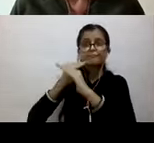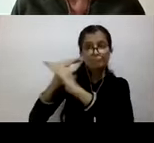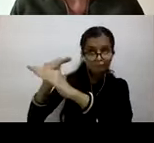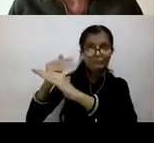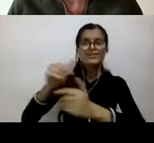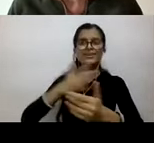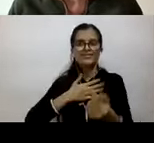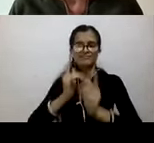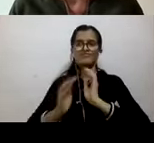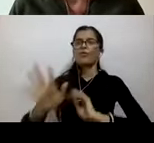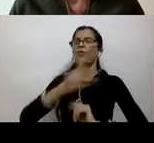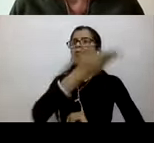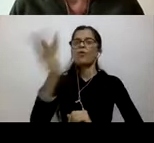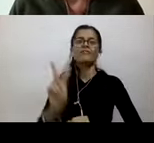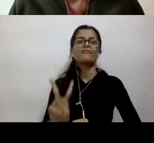something that they value.